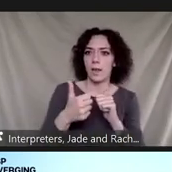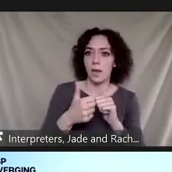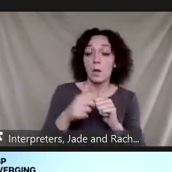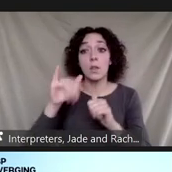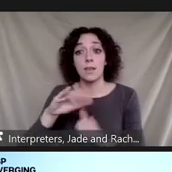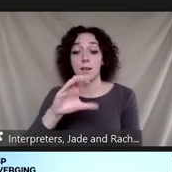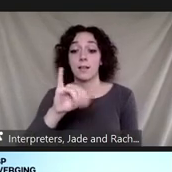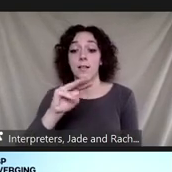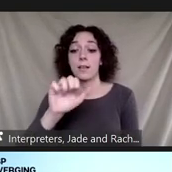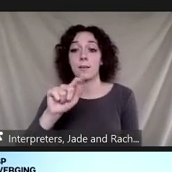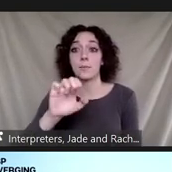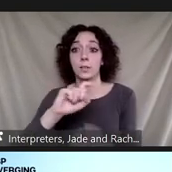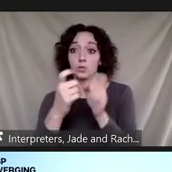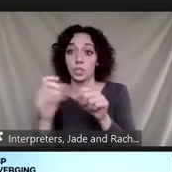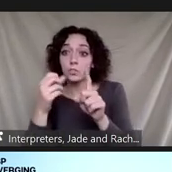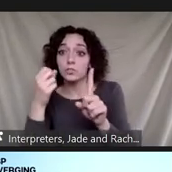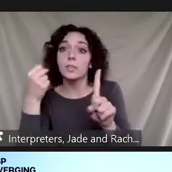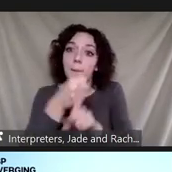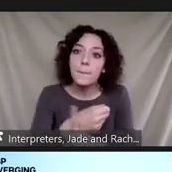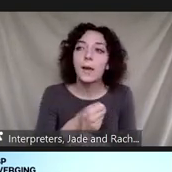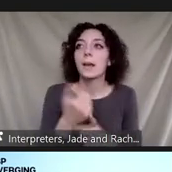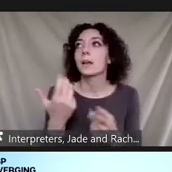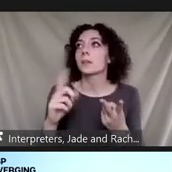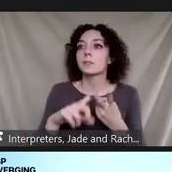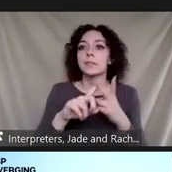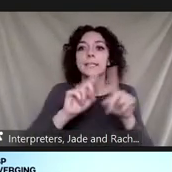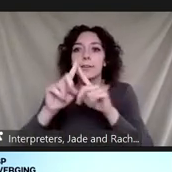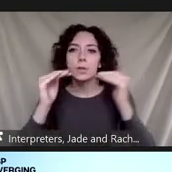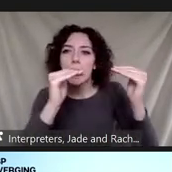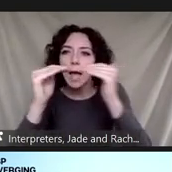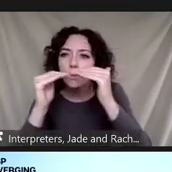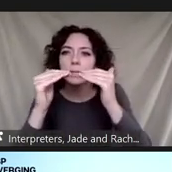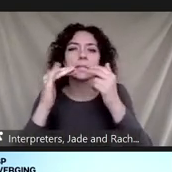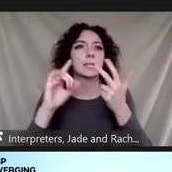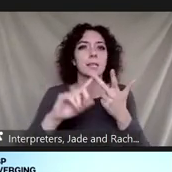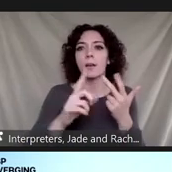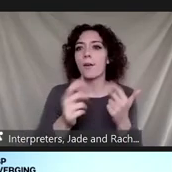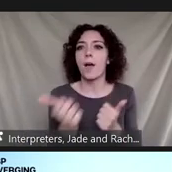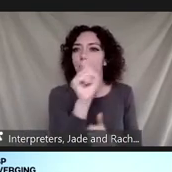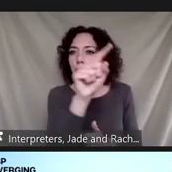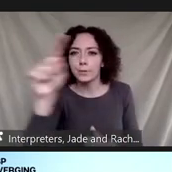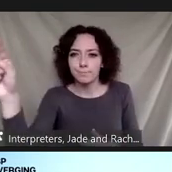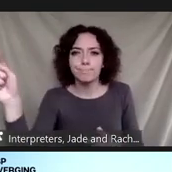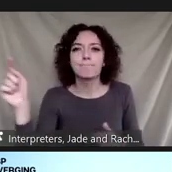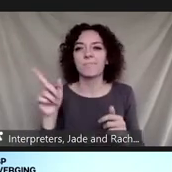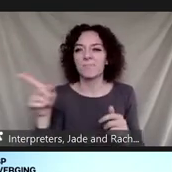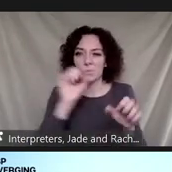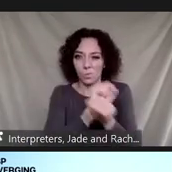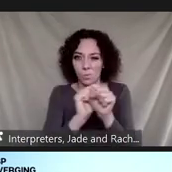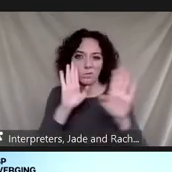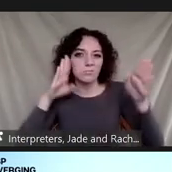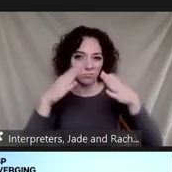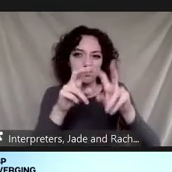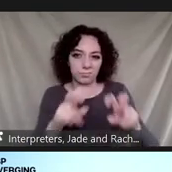economic and equity outcomes and life cycle environmental emissions and other externalities dr samaras regularly